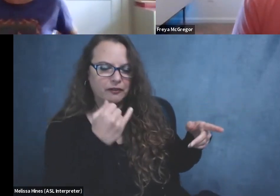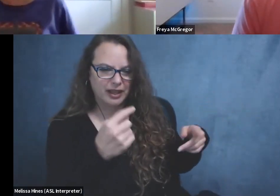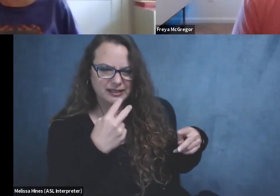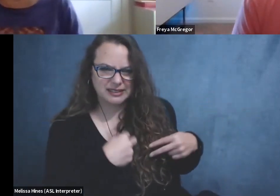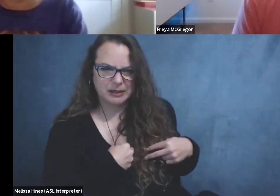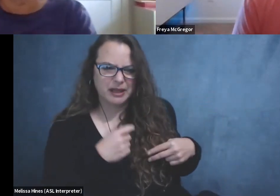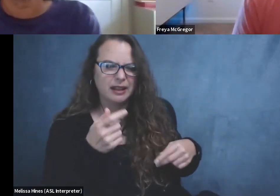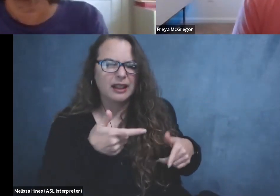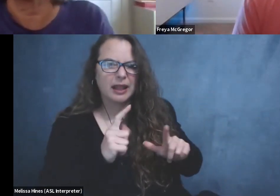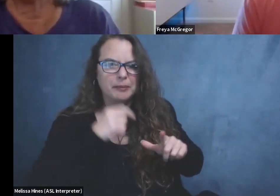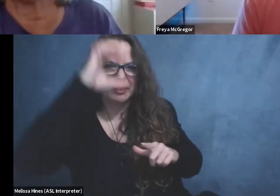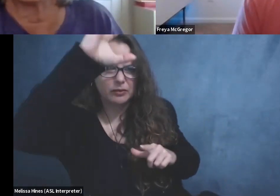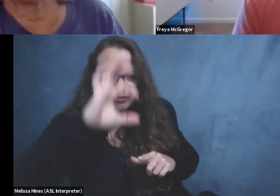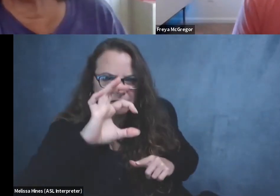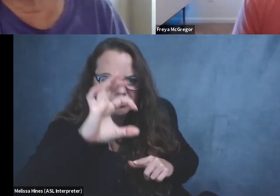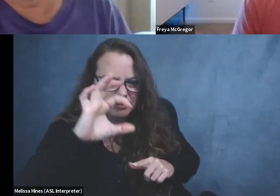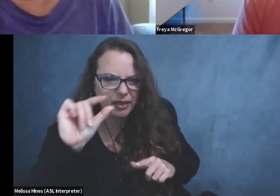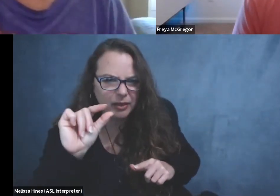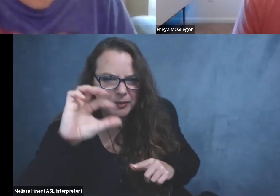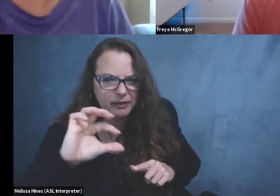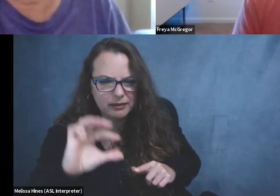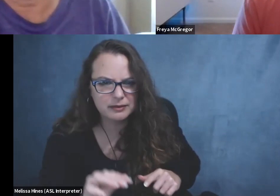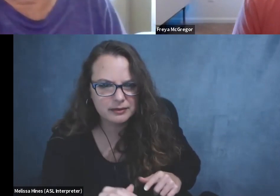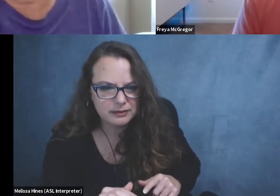to lower my screen a little bit. Yeah, maybe just a little.